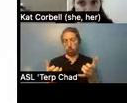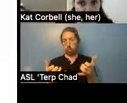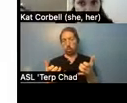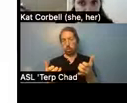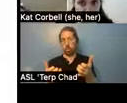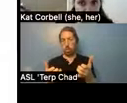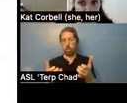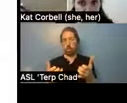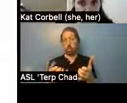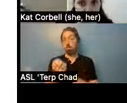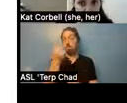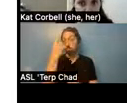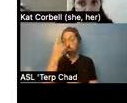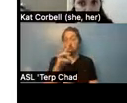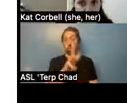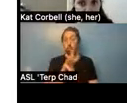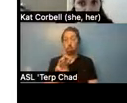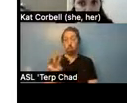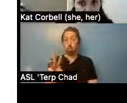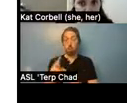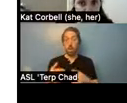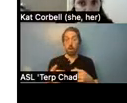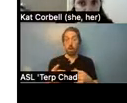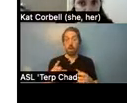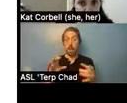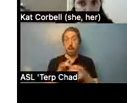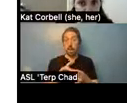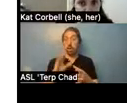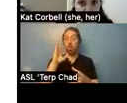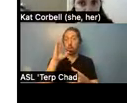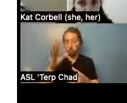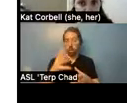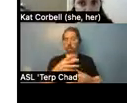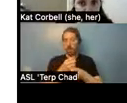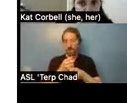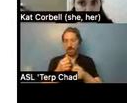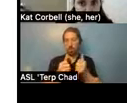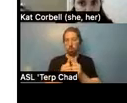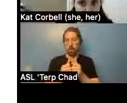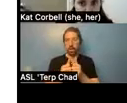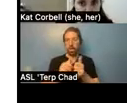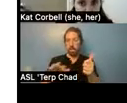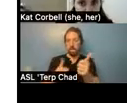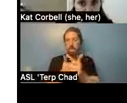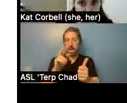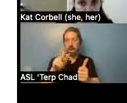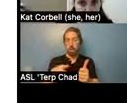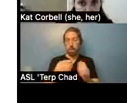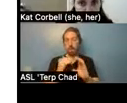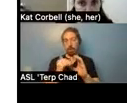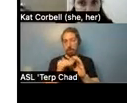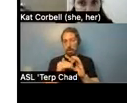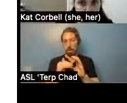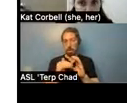links in the follow-up email, but if you're interested in learning how to apply or fill out an application for supportive housing,